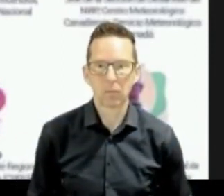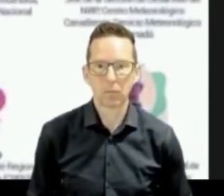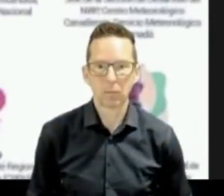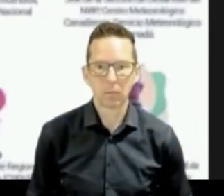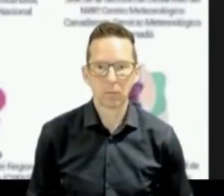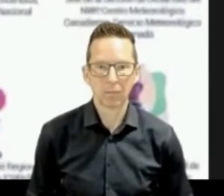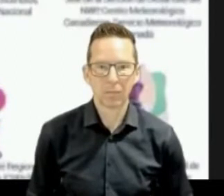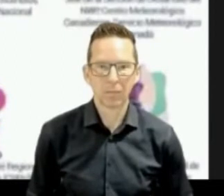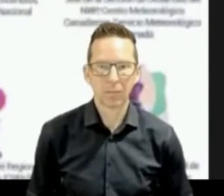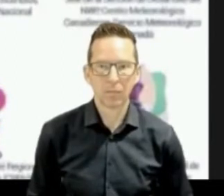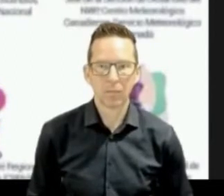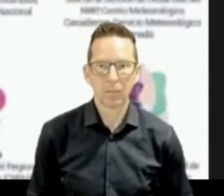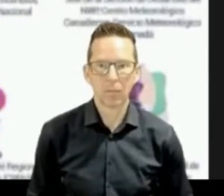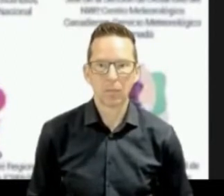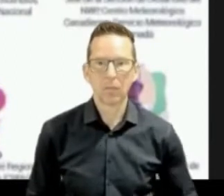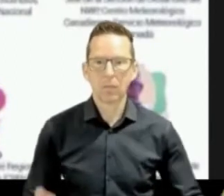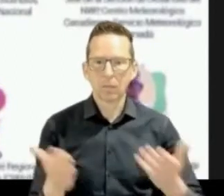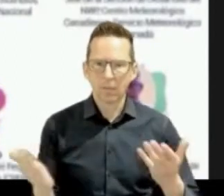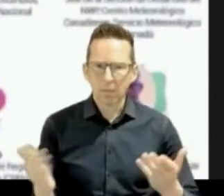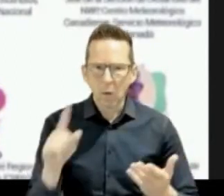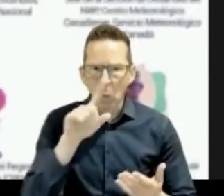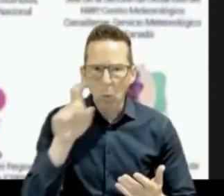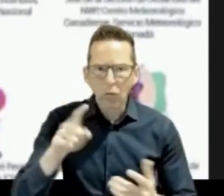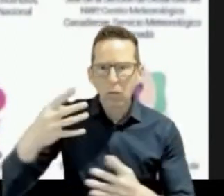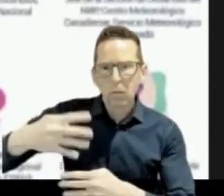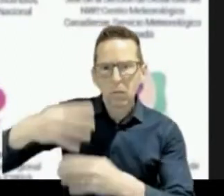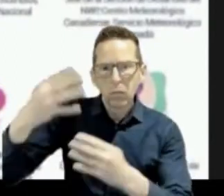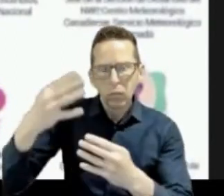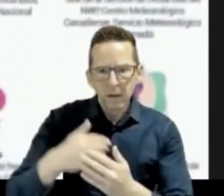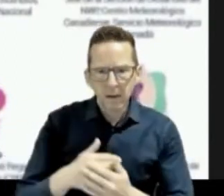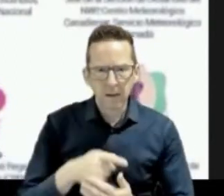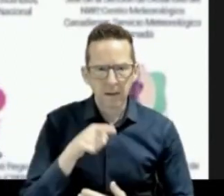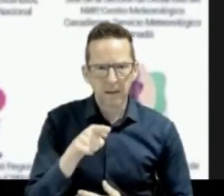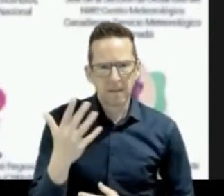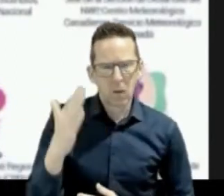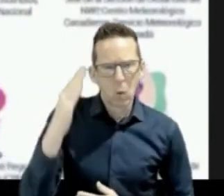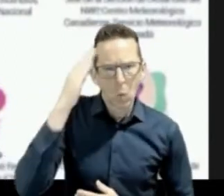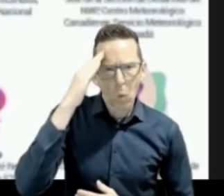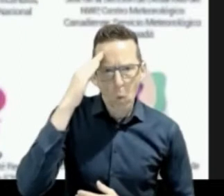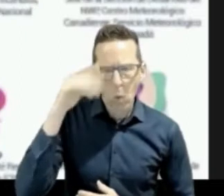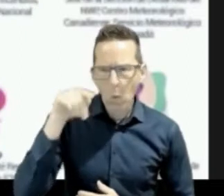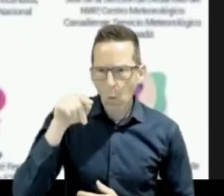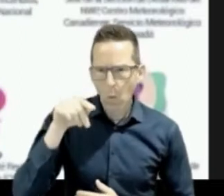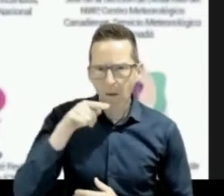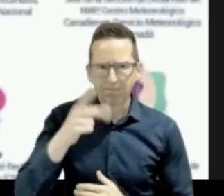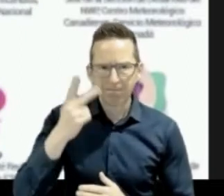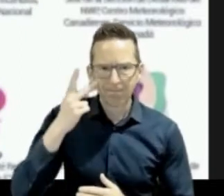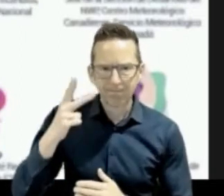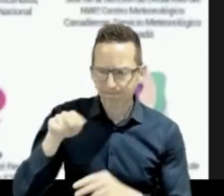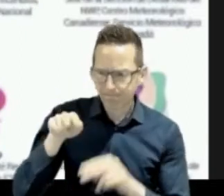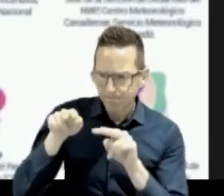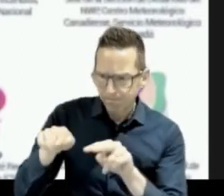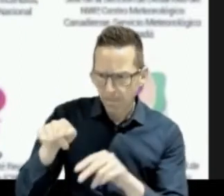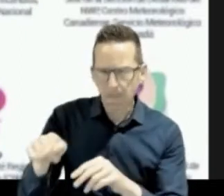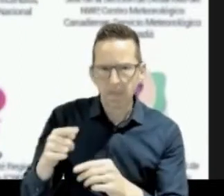Well, there is a question about how do you determine the chance of recurrence of fire in an area? It's an open question for our